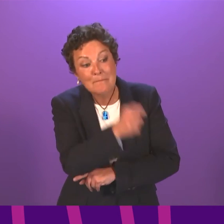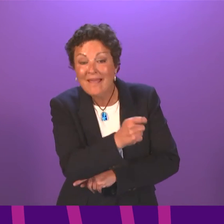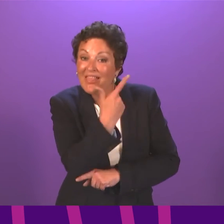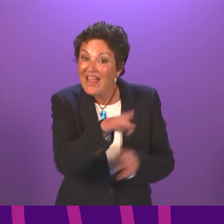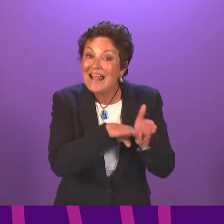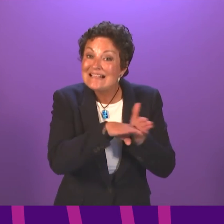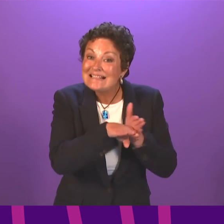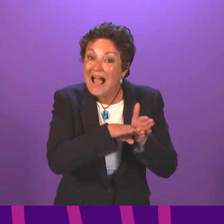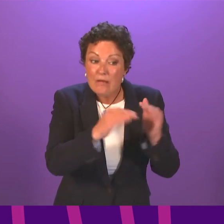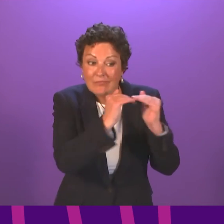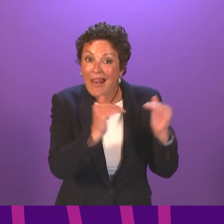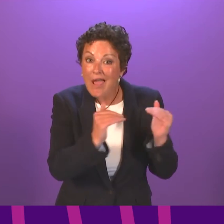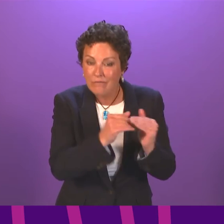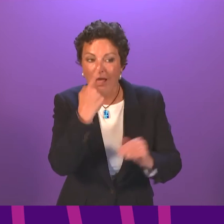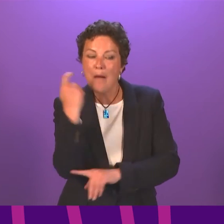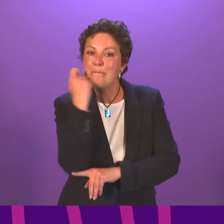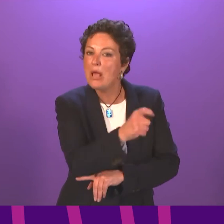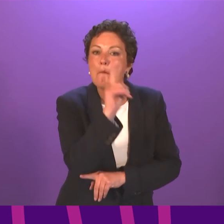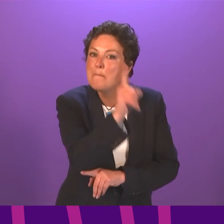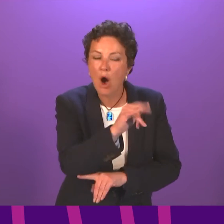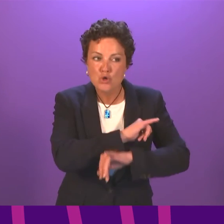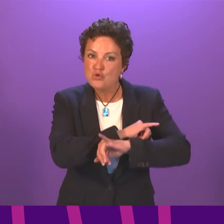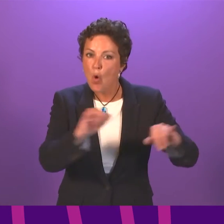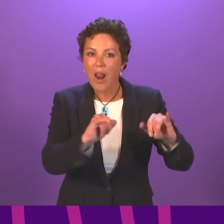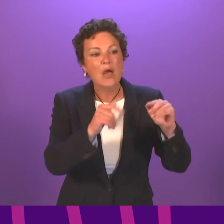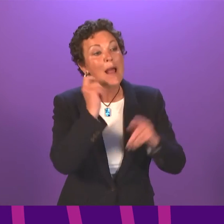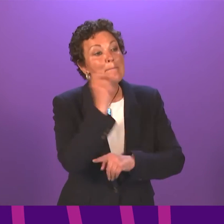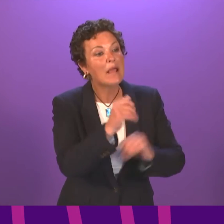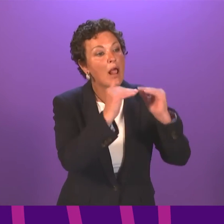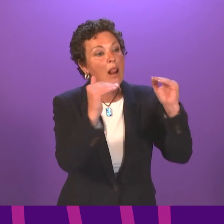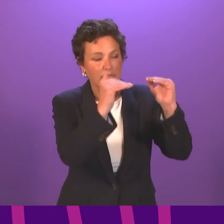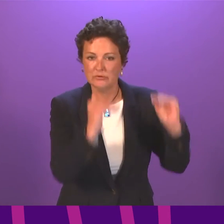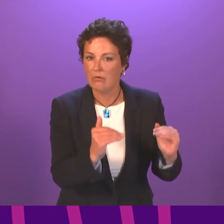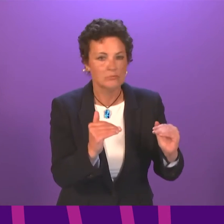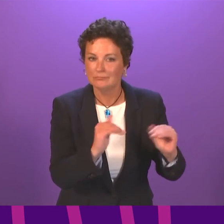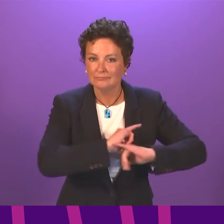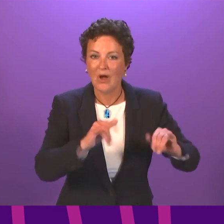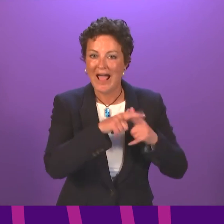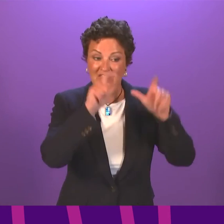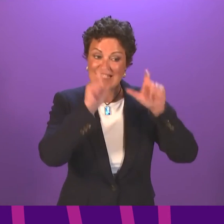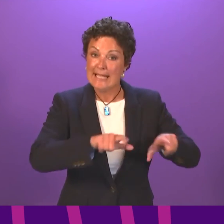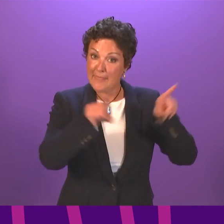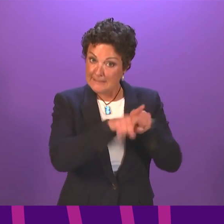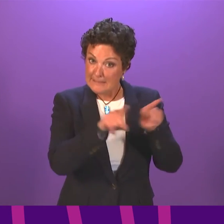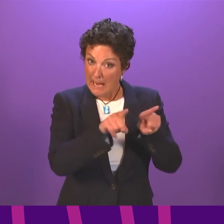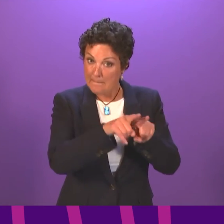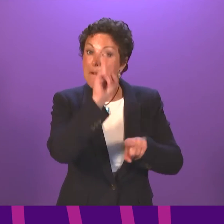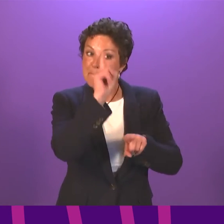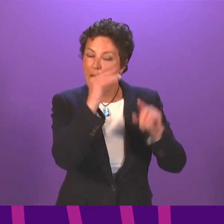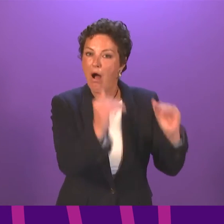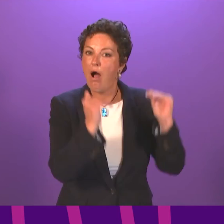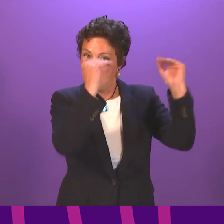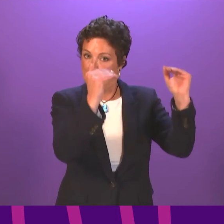asking them to roll the dice with their future. So will the First Minister do something about this now, allow an appeals process that doesn't risk